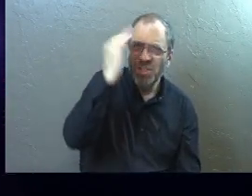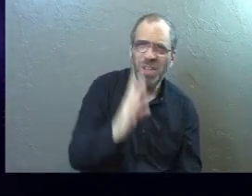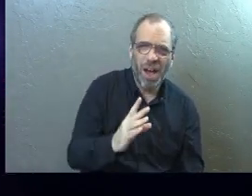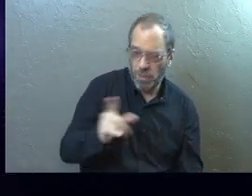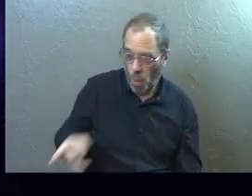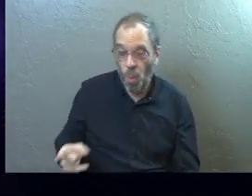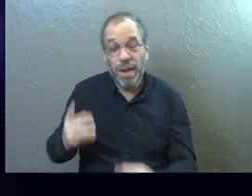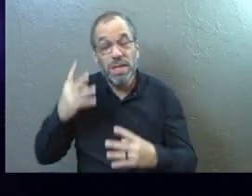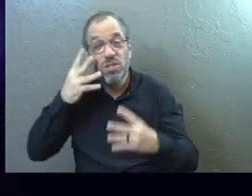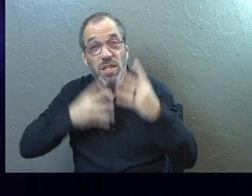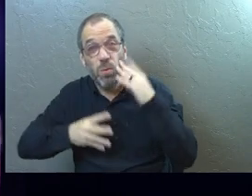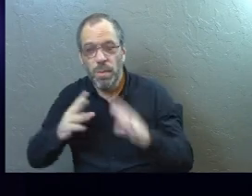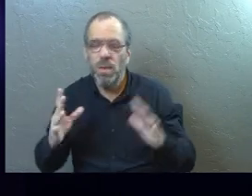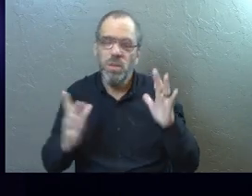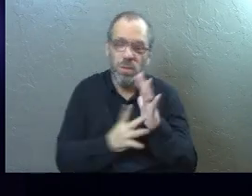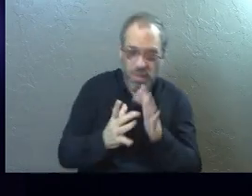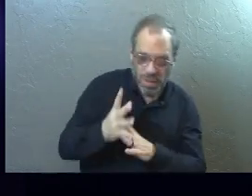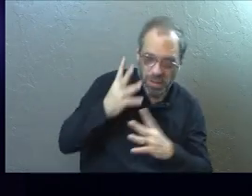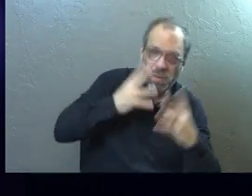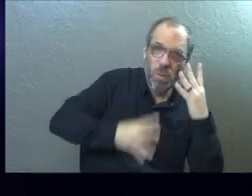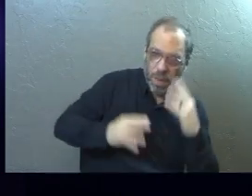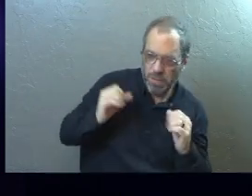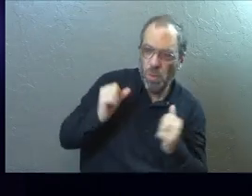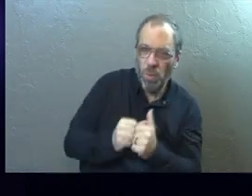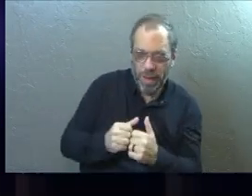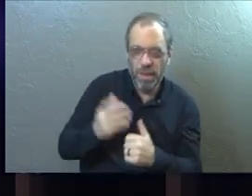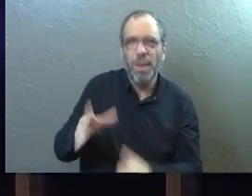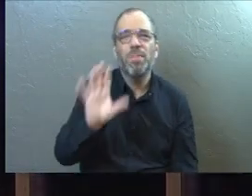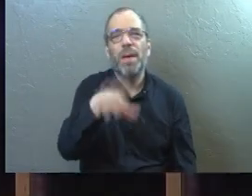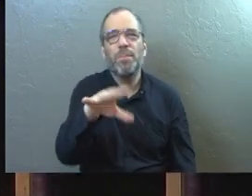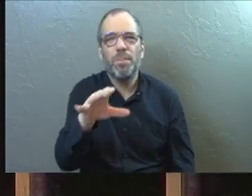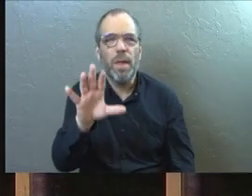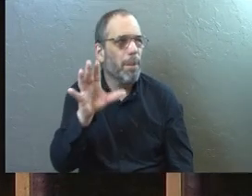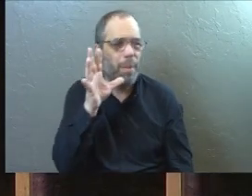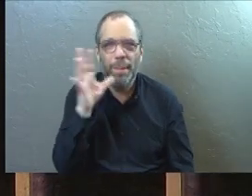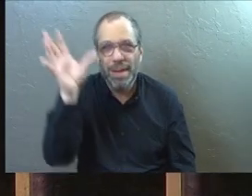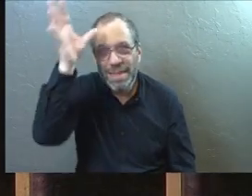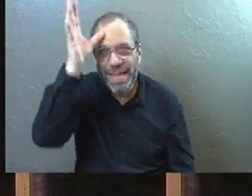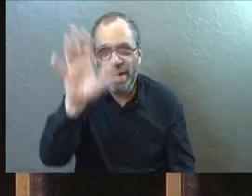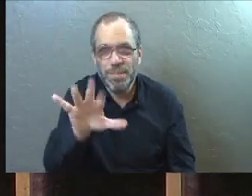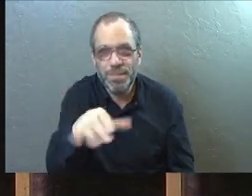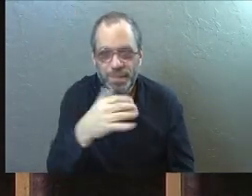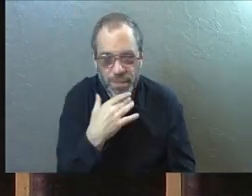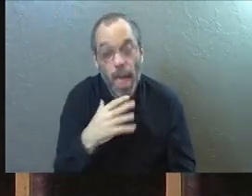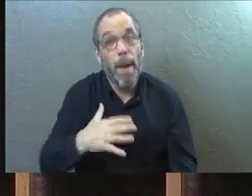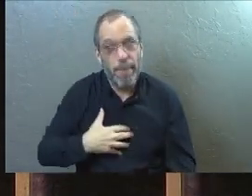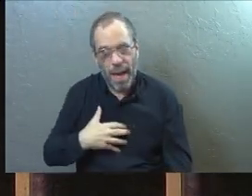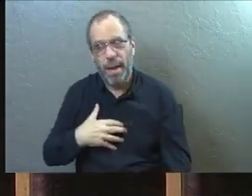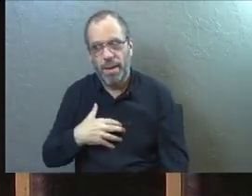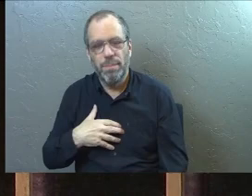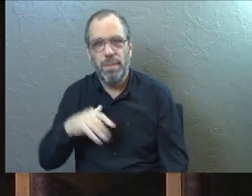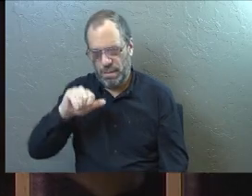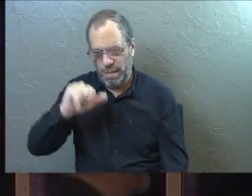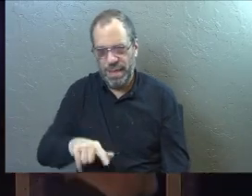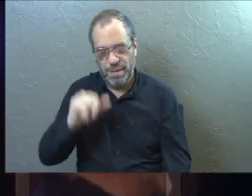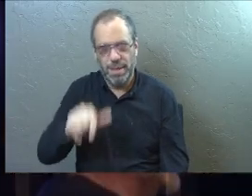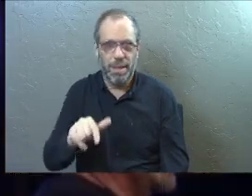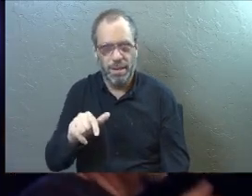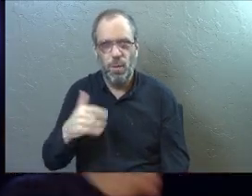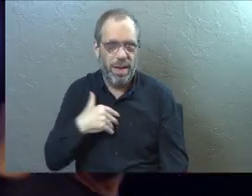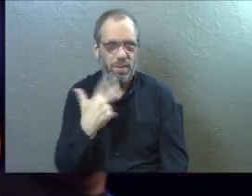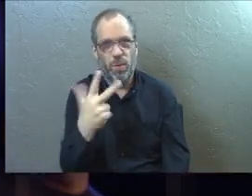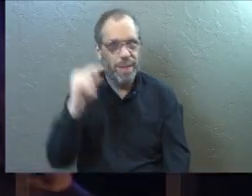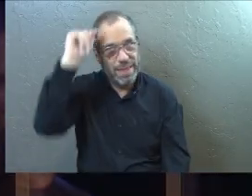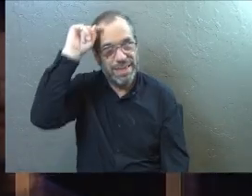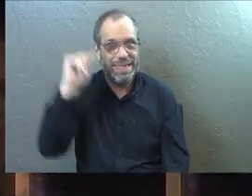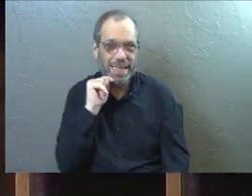She's weeping, so he weeps with her. If you're a parent, Linda and I are parents. We've raised three